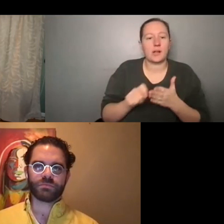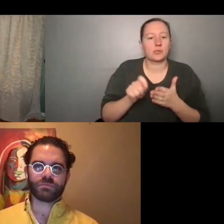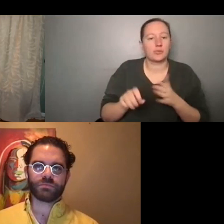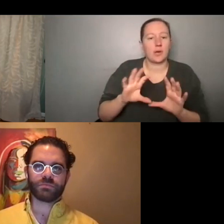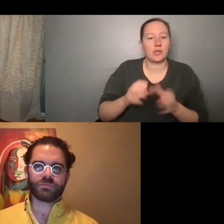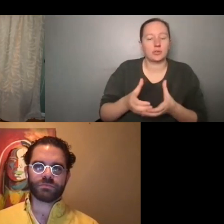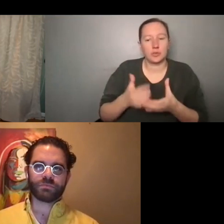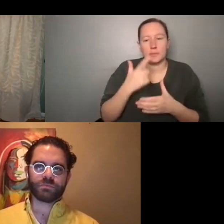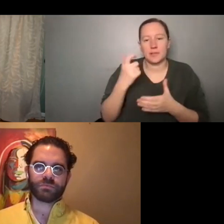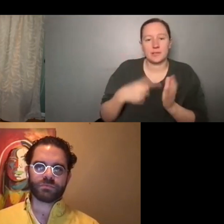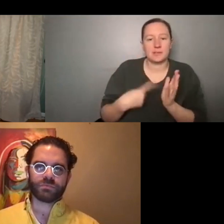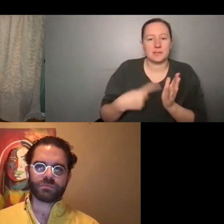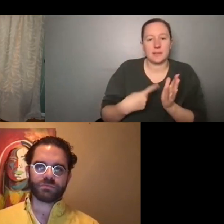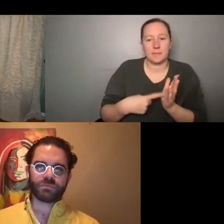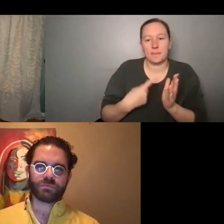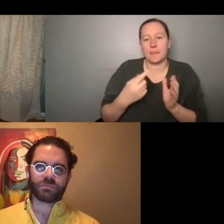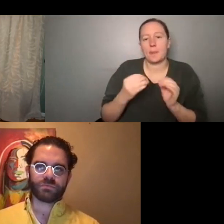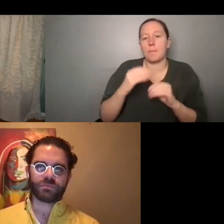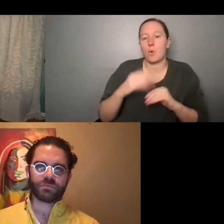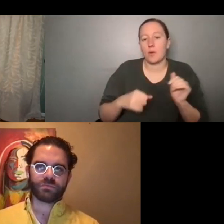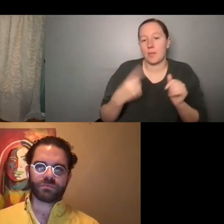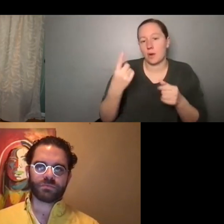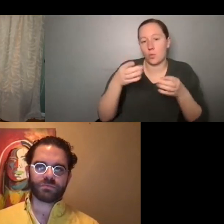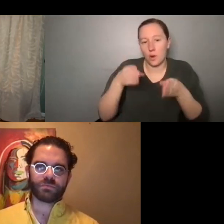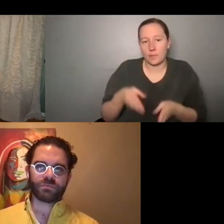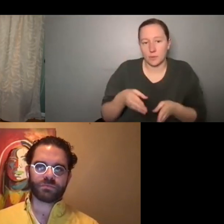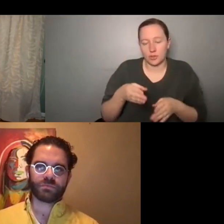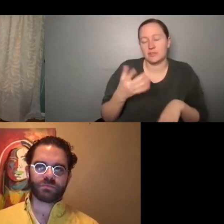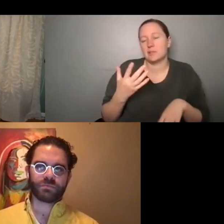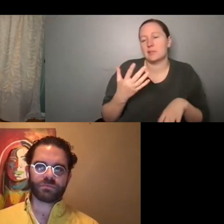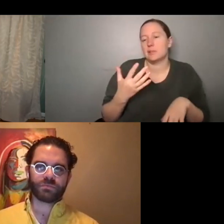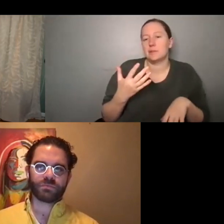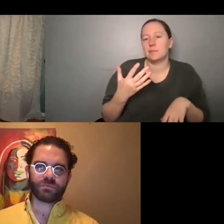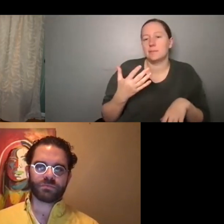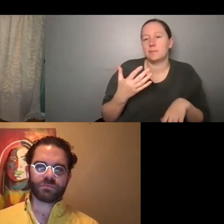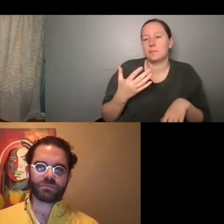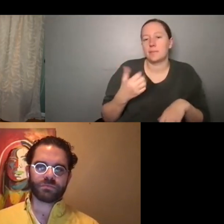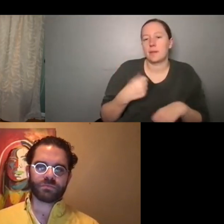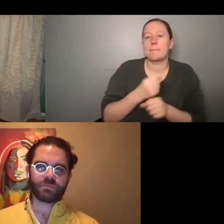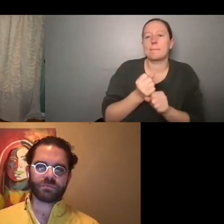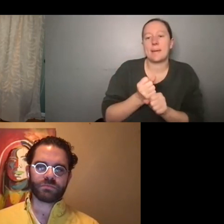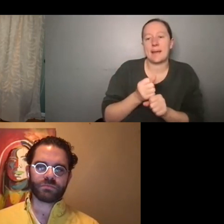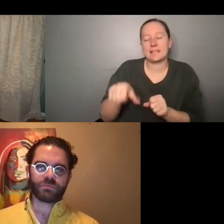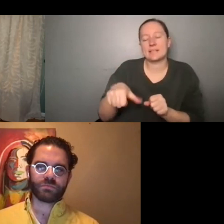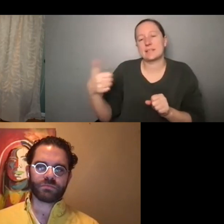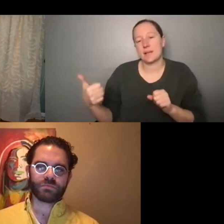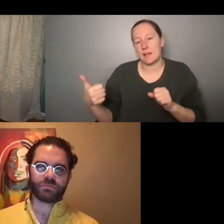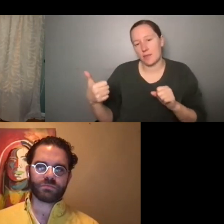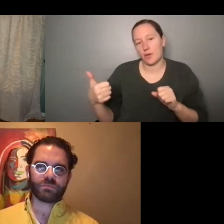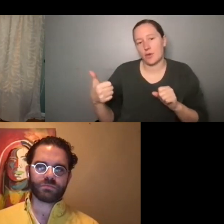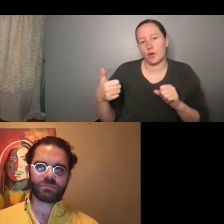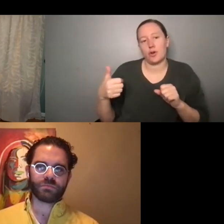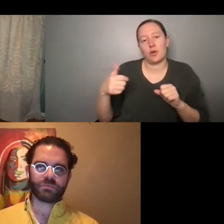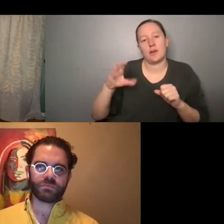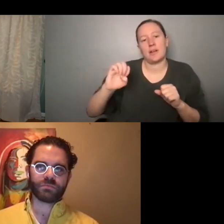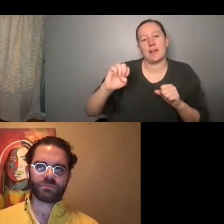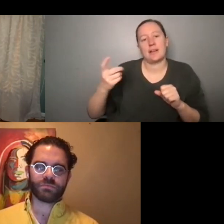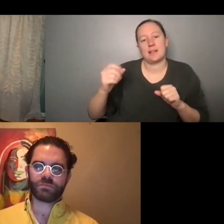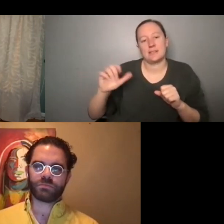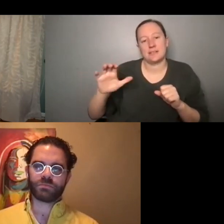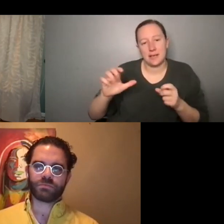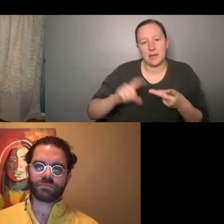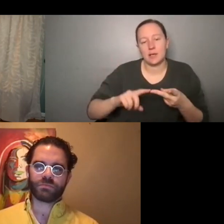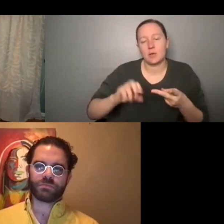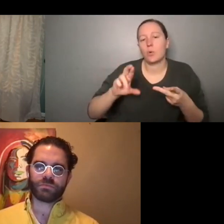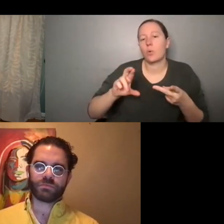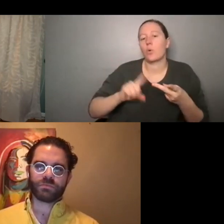sometimes when it's more than one person, it makes the other, uh, the executive or the